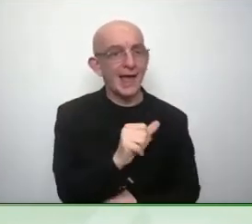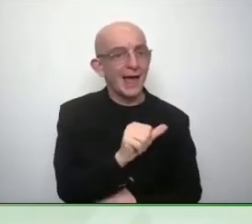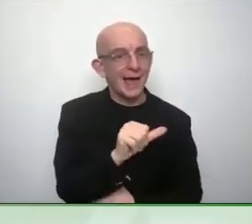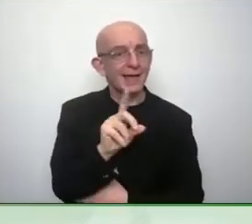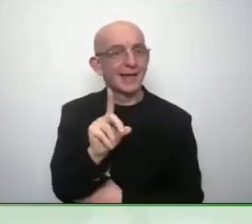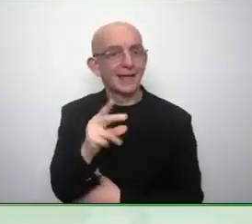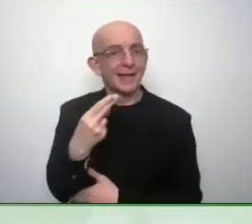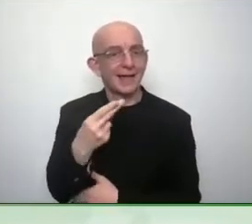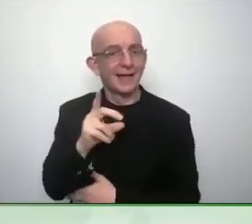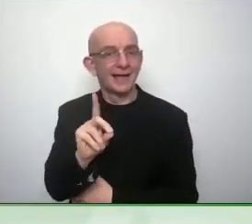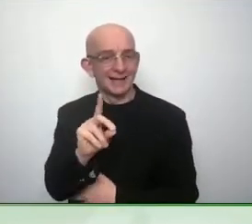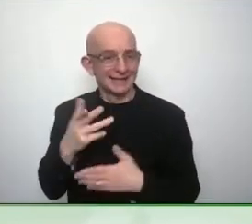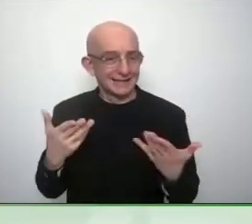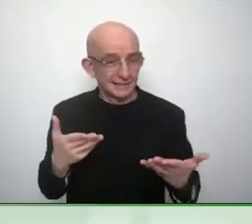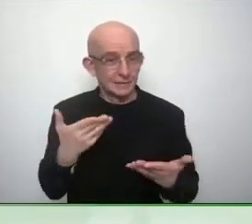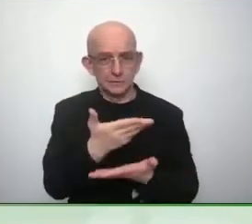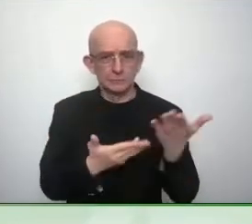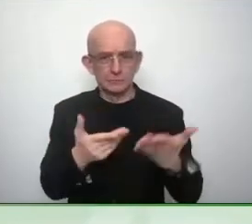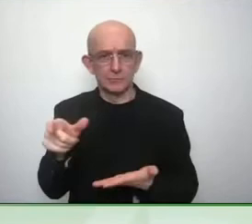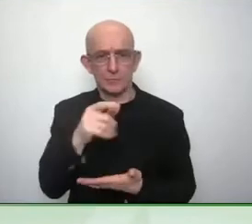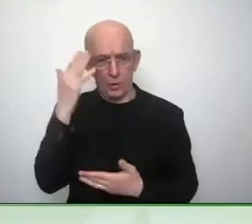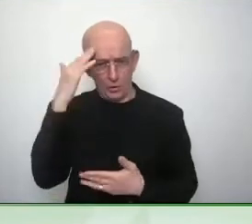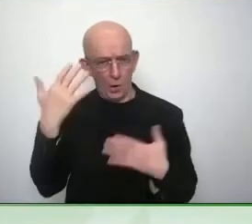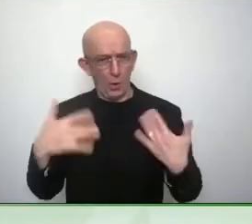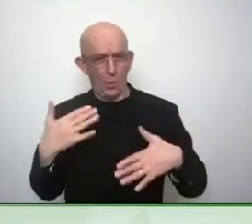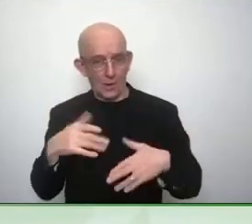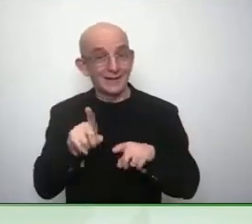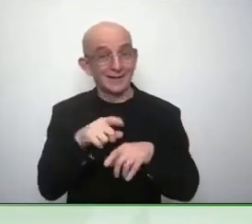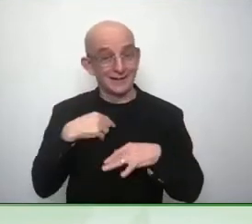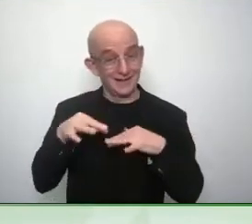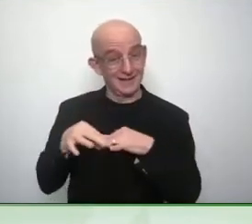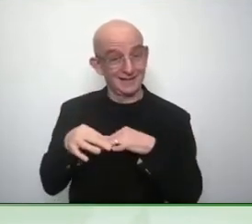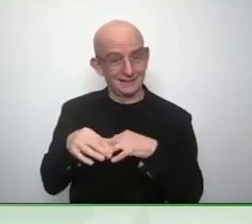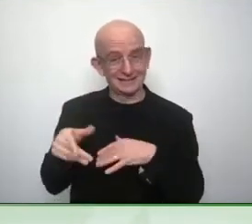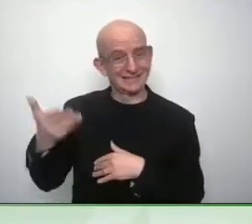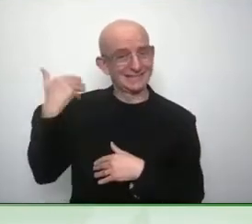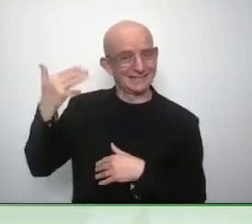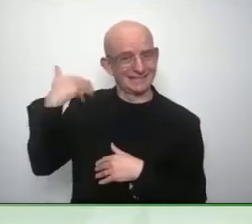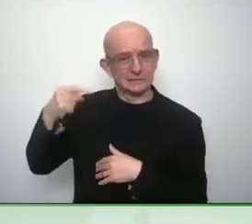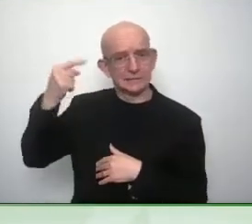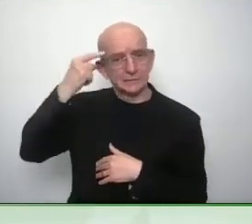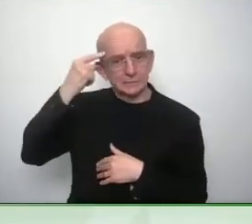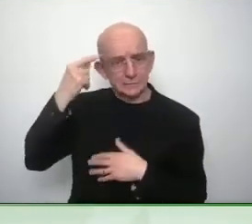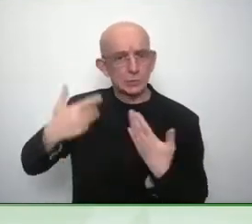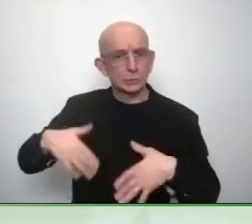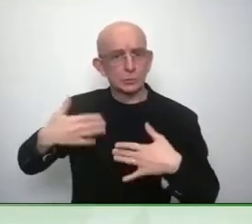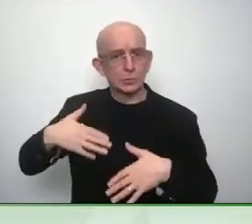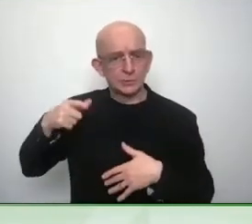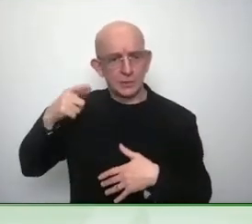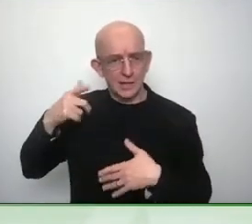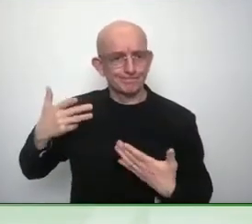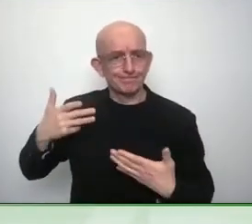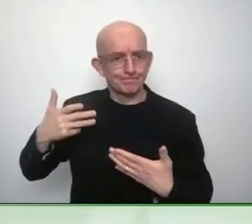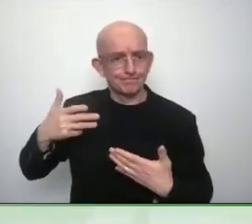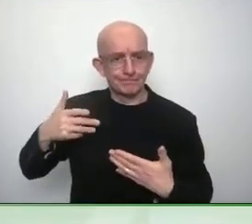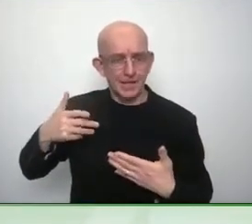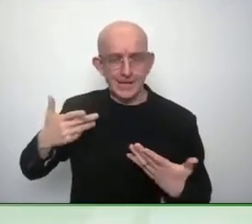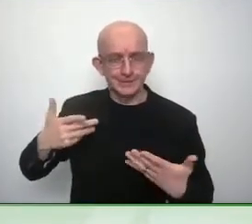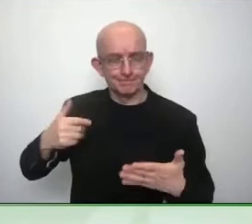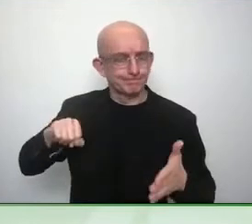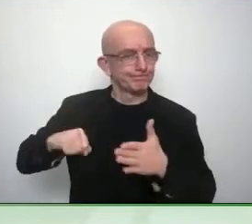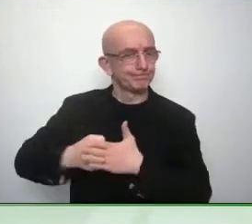as the young people really explore what does it mean and can I admit something that society has said is negative